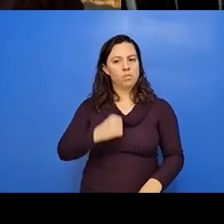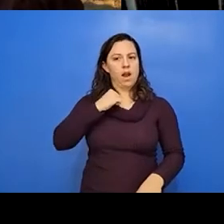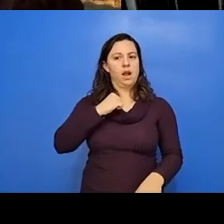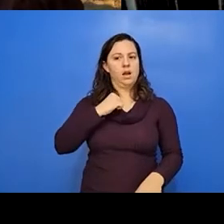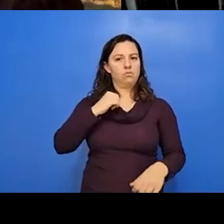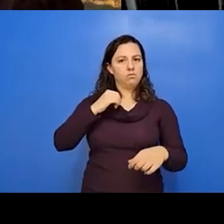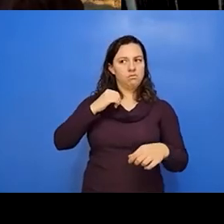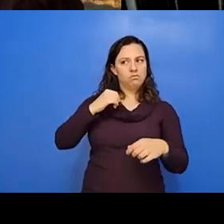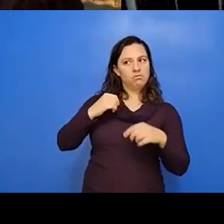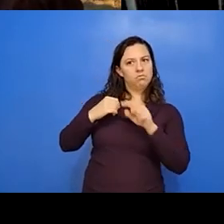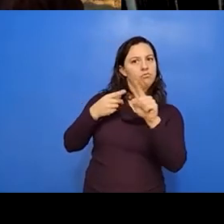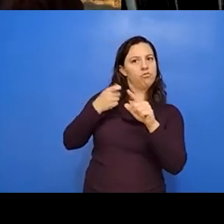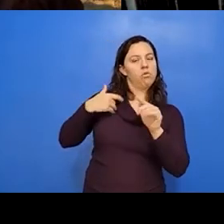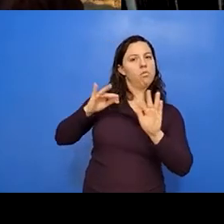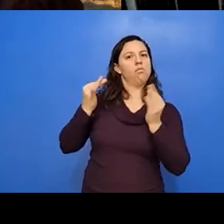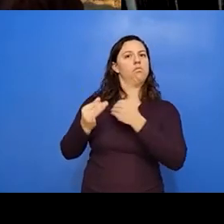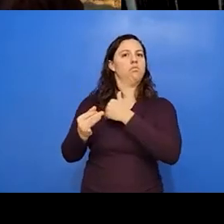me. So, um,